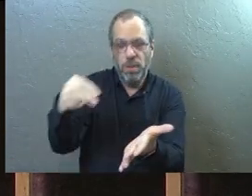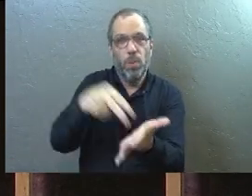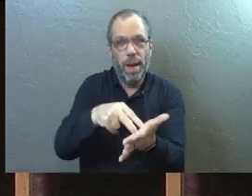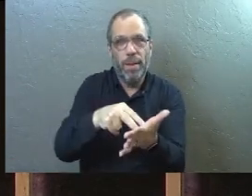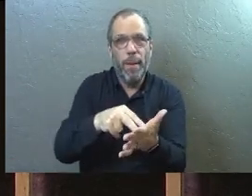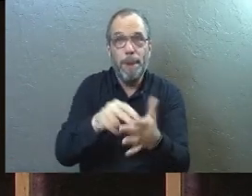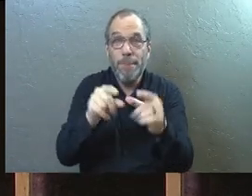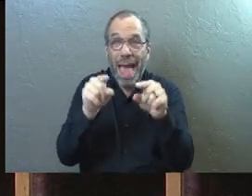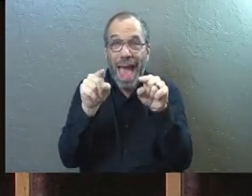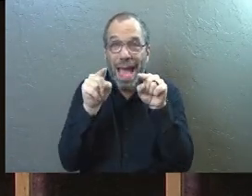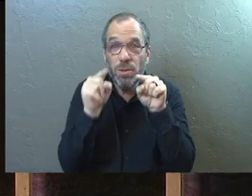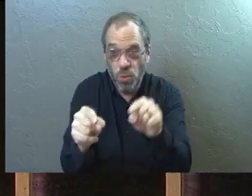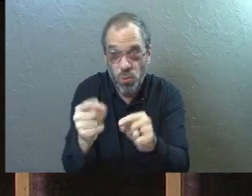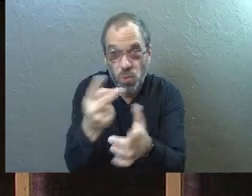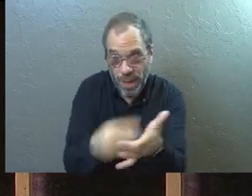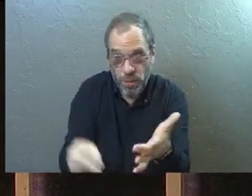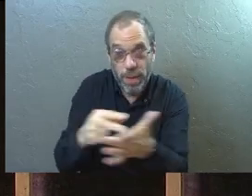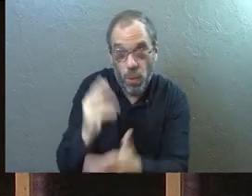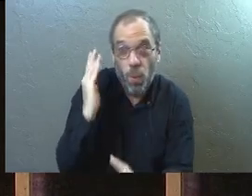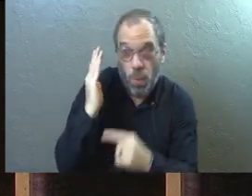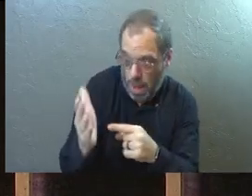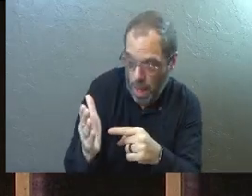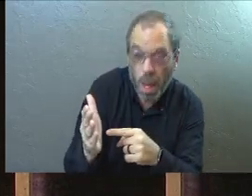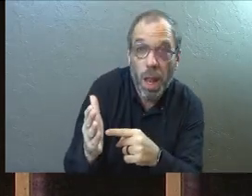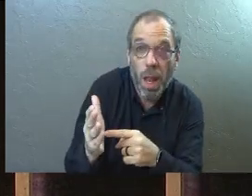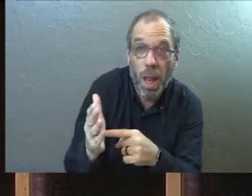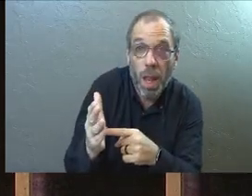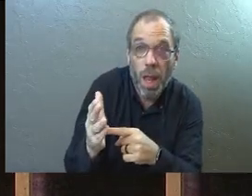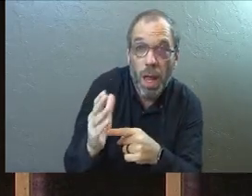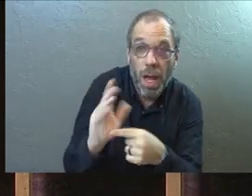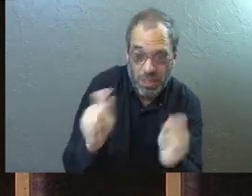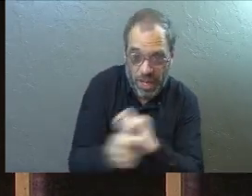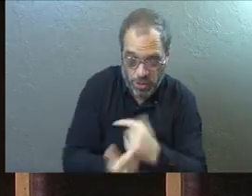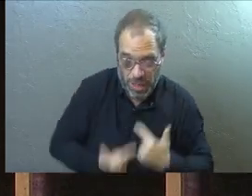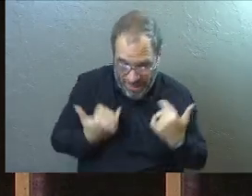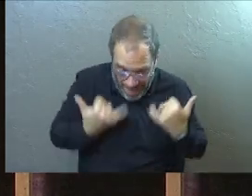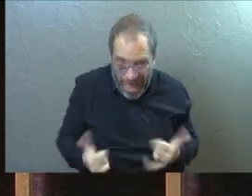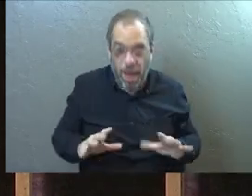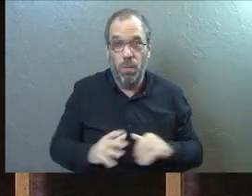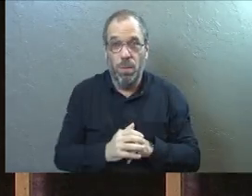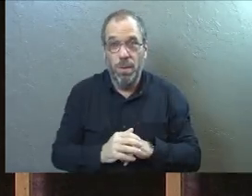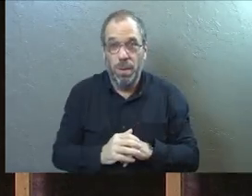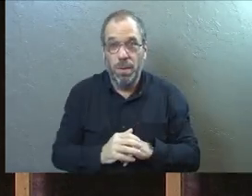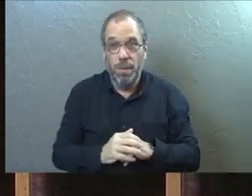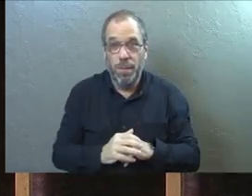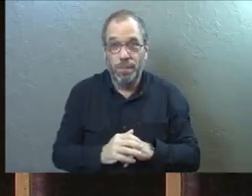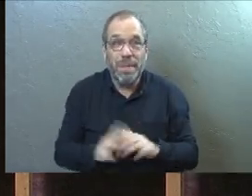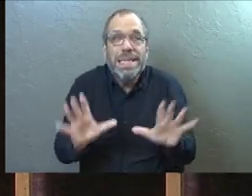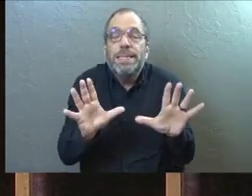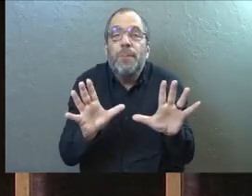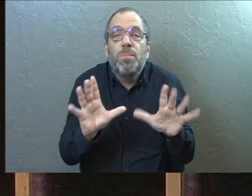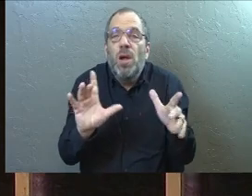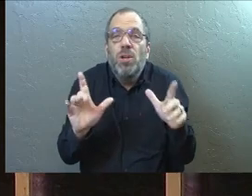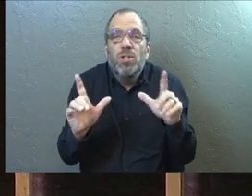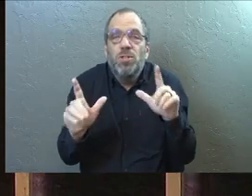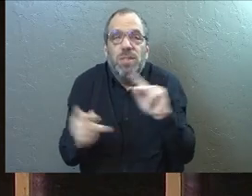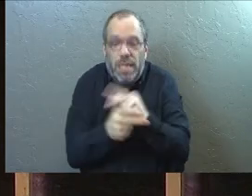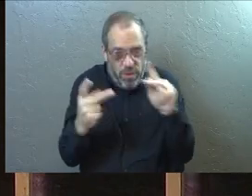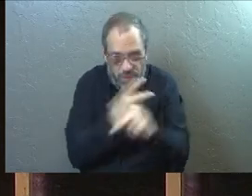And the fact that you'll be resurrected needs to change your life now. It should change your calculations.